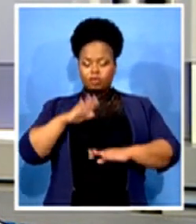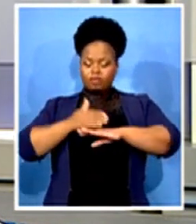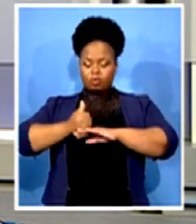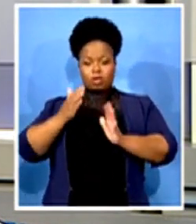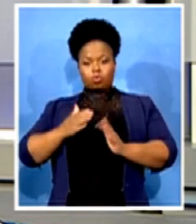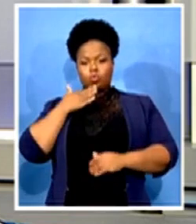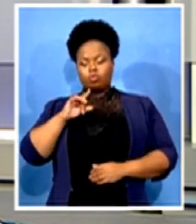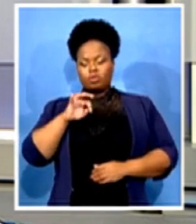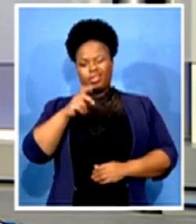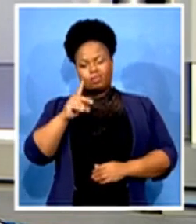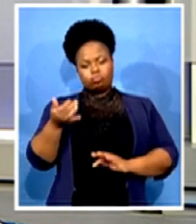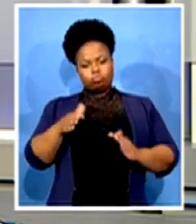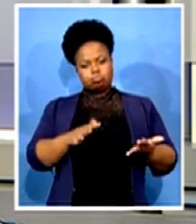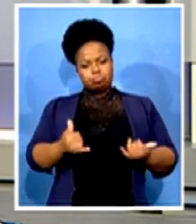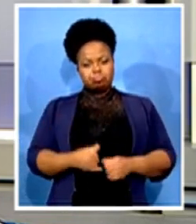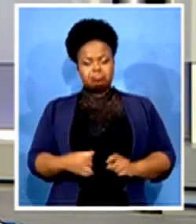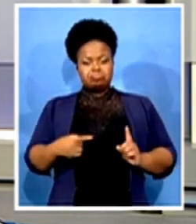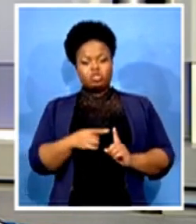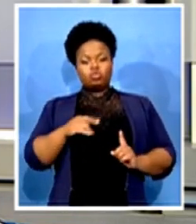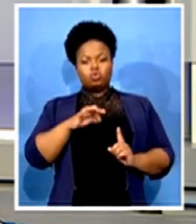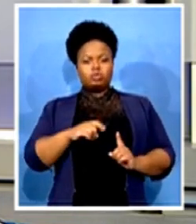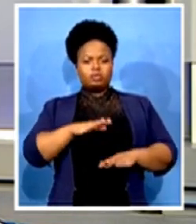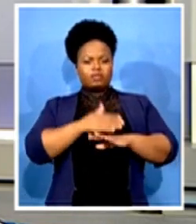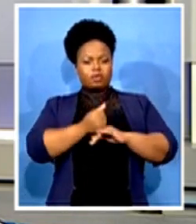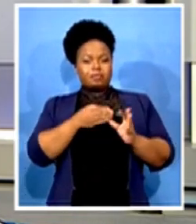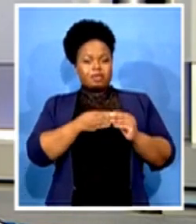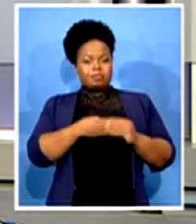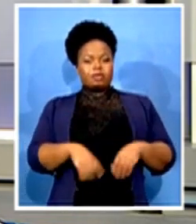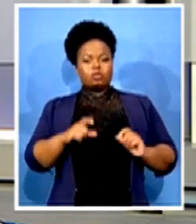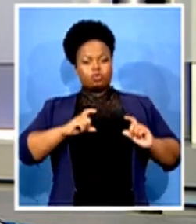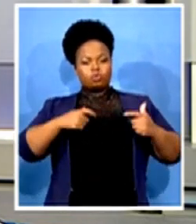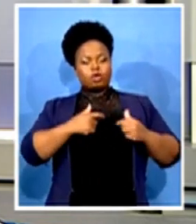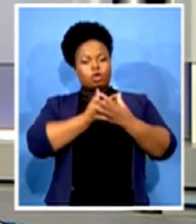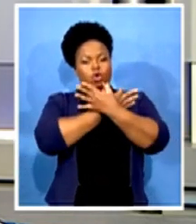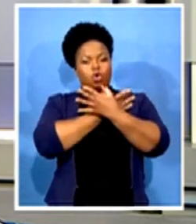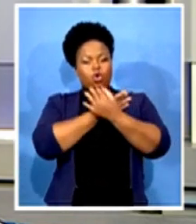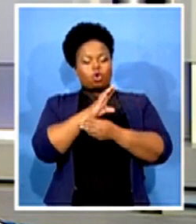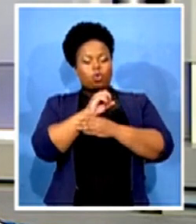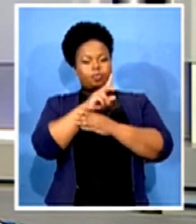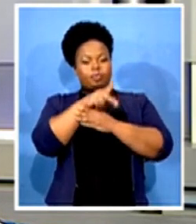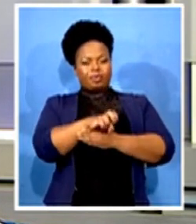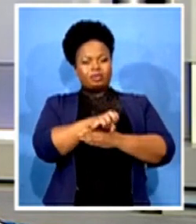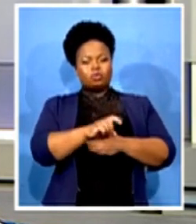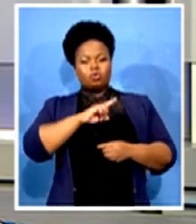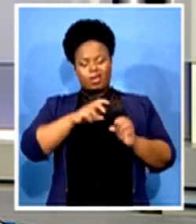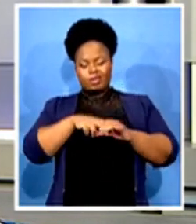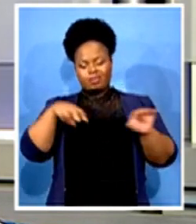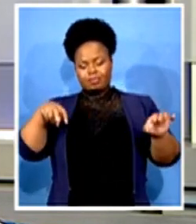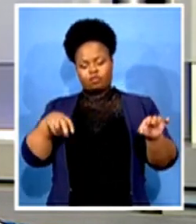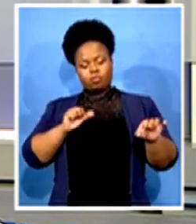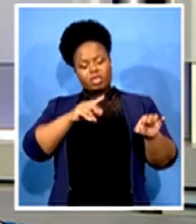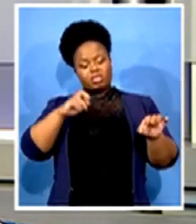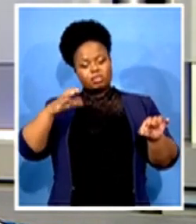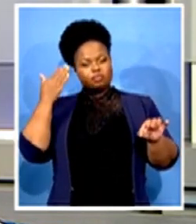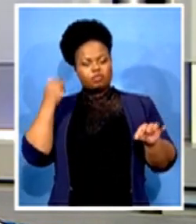was also a founder member of the Congress of the People after breaking away from the ANC in 2008. So I want get more reaction on